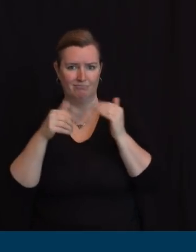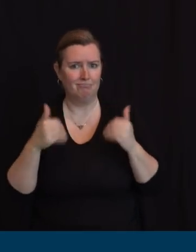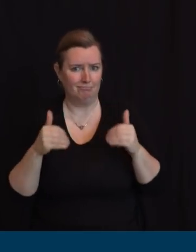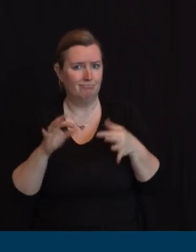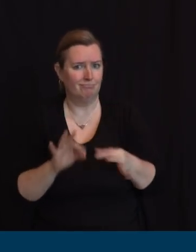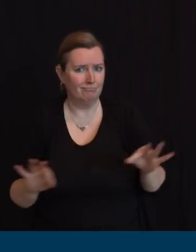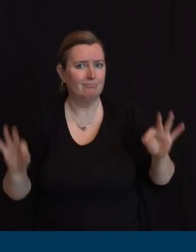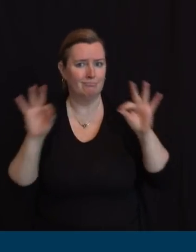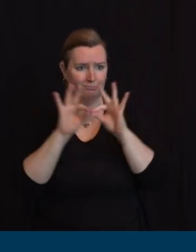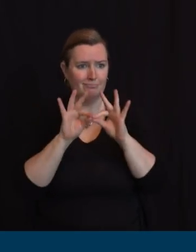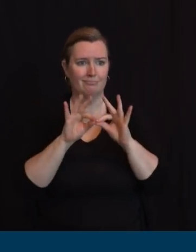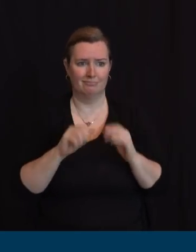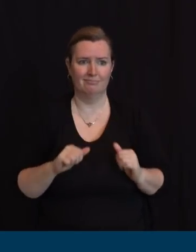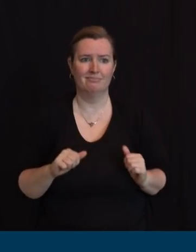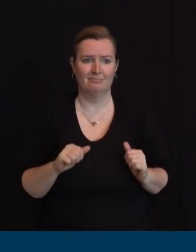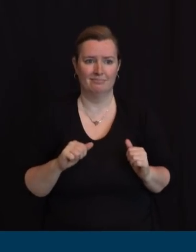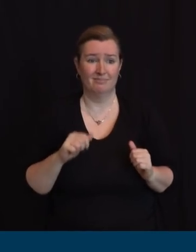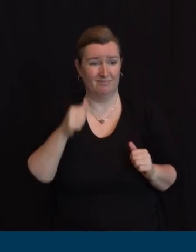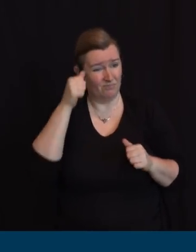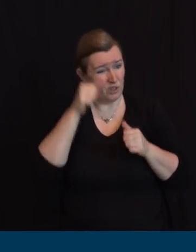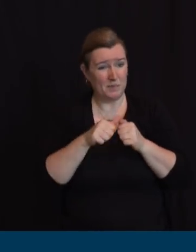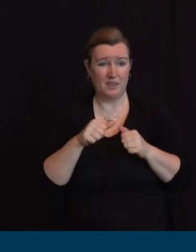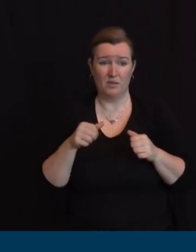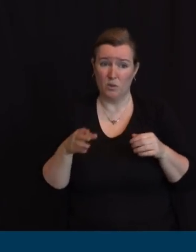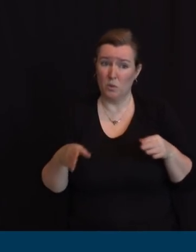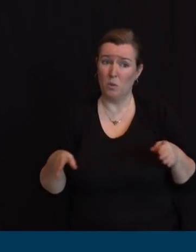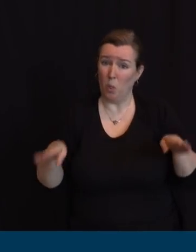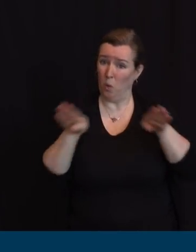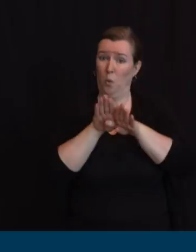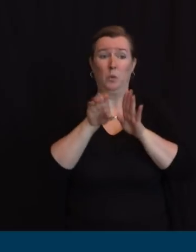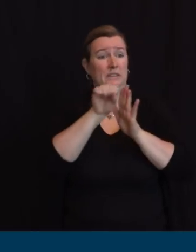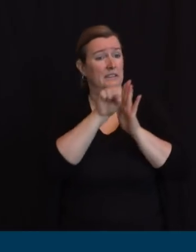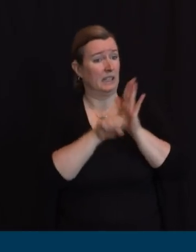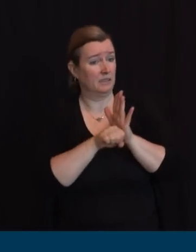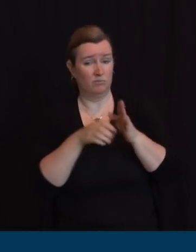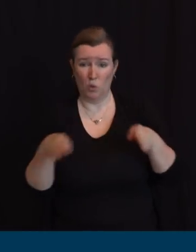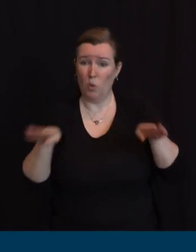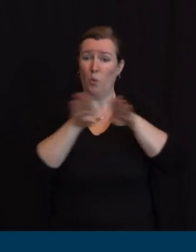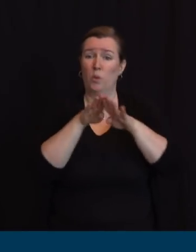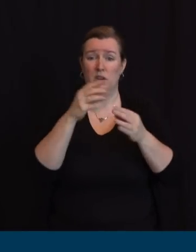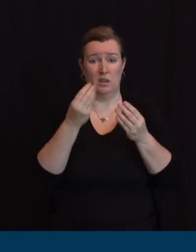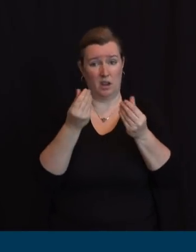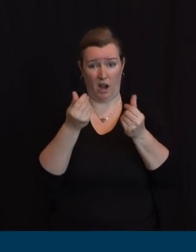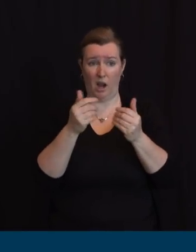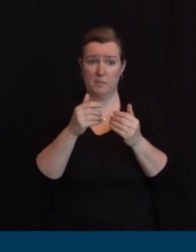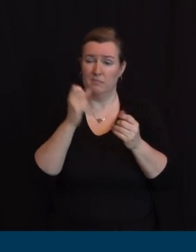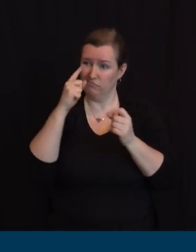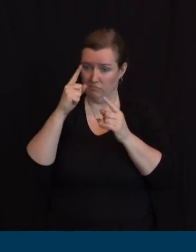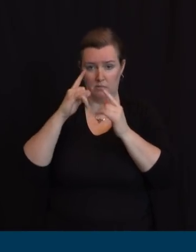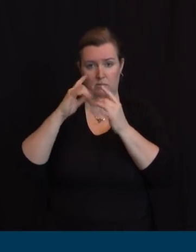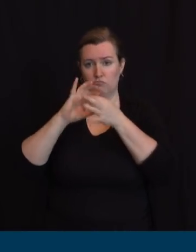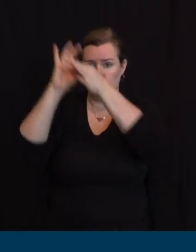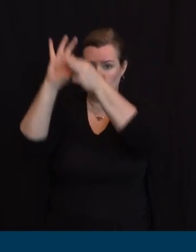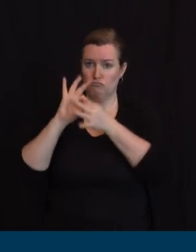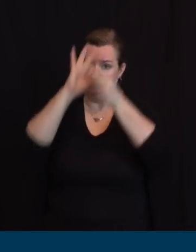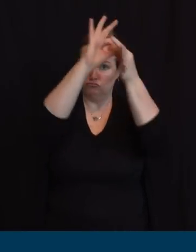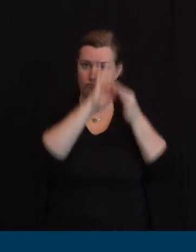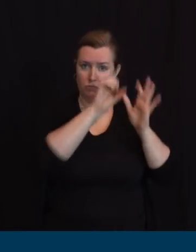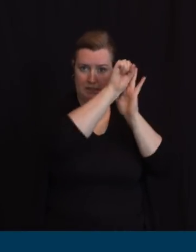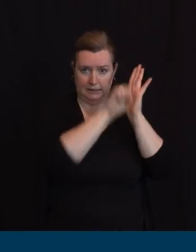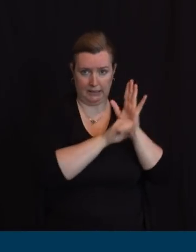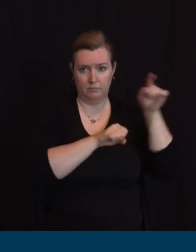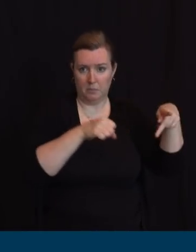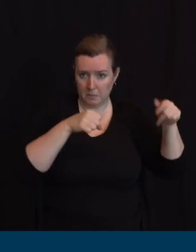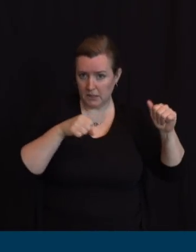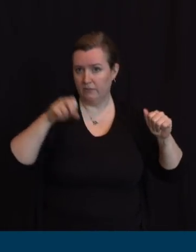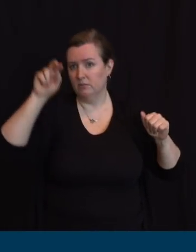our states. I've said this many times. You couldn't have the unintended consequence of a restaurant having one set of rules on